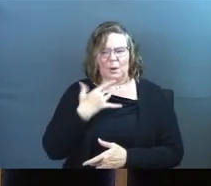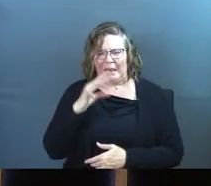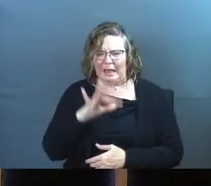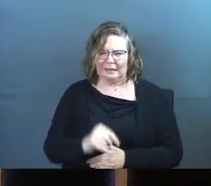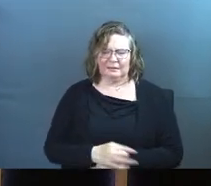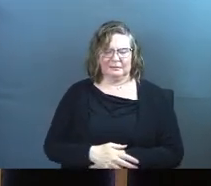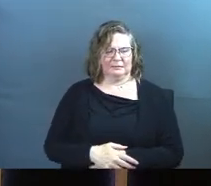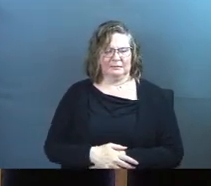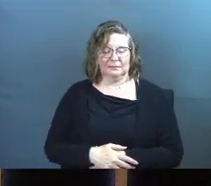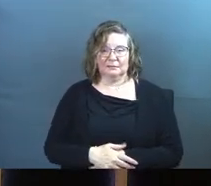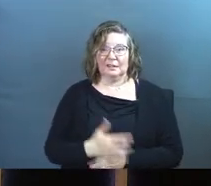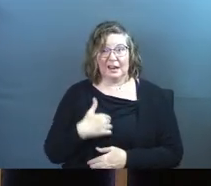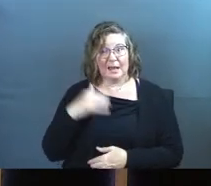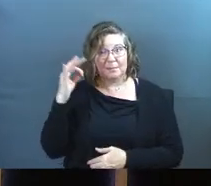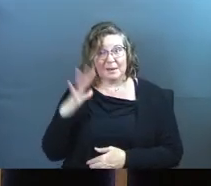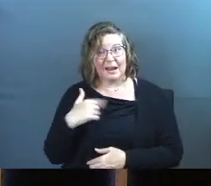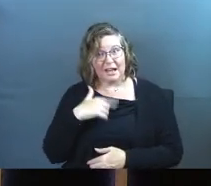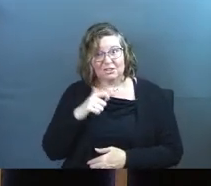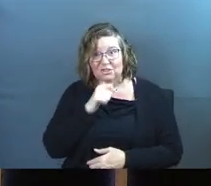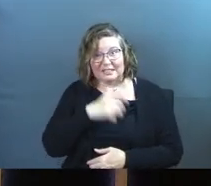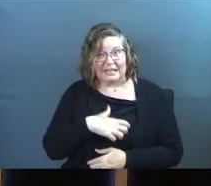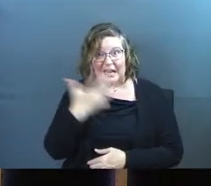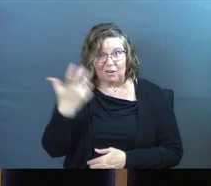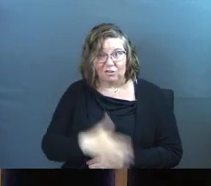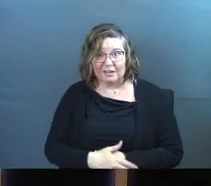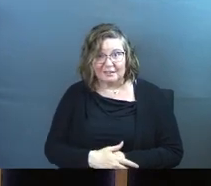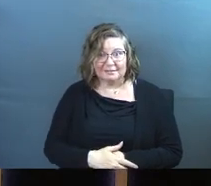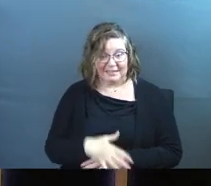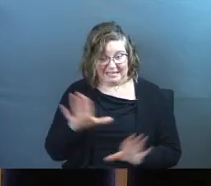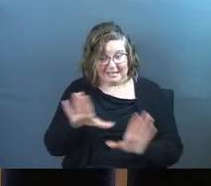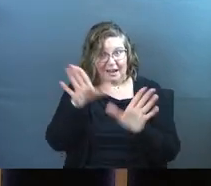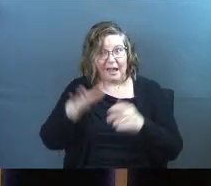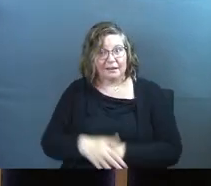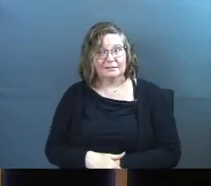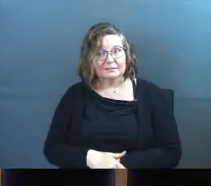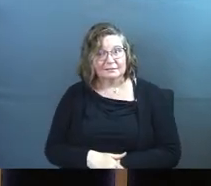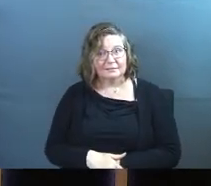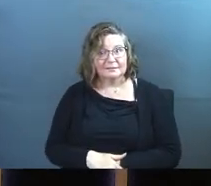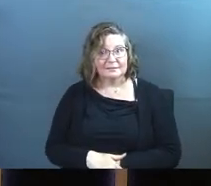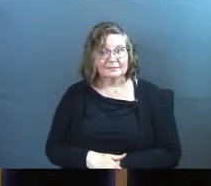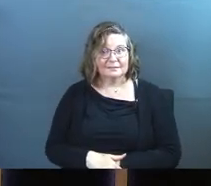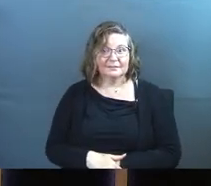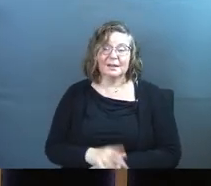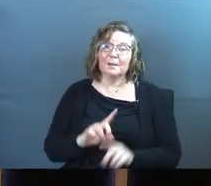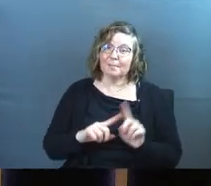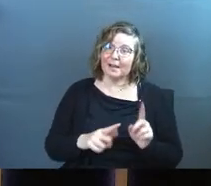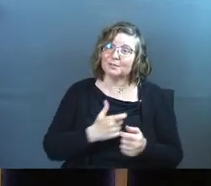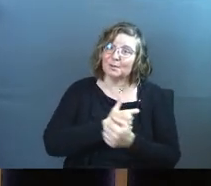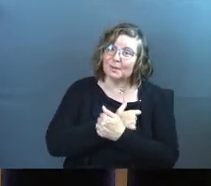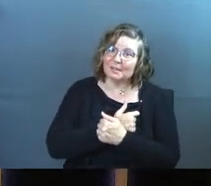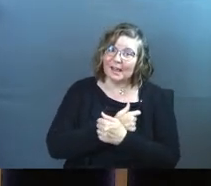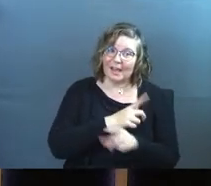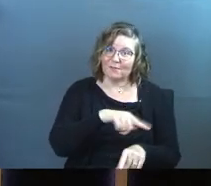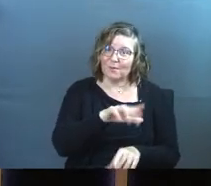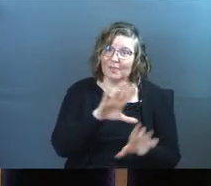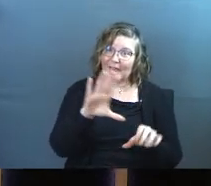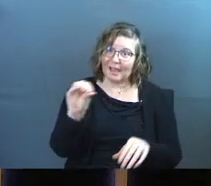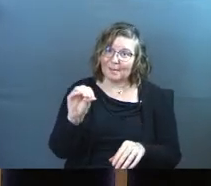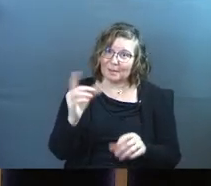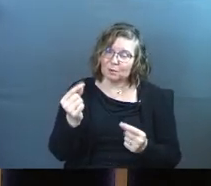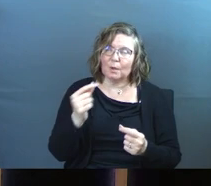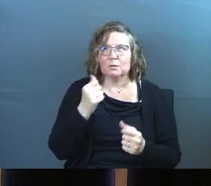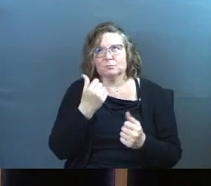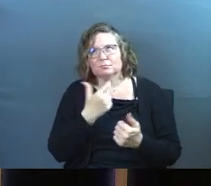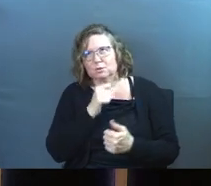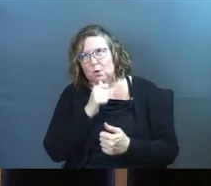it. And I'm a pastor. I shouldn't get angry. It's Sunday. But don't you love what they're doing? I mean,